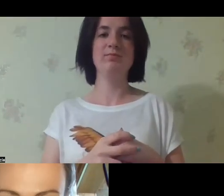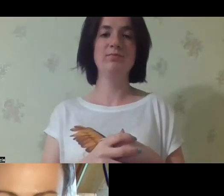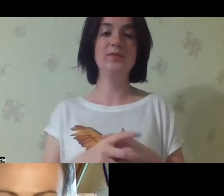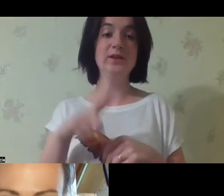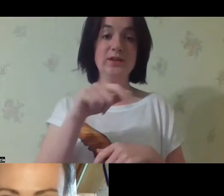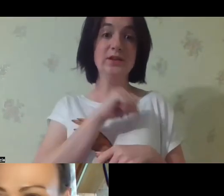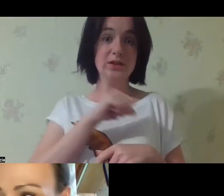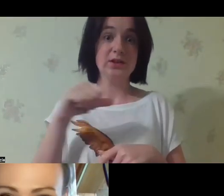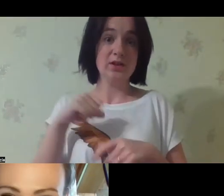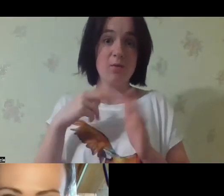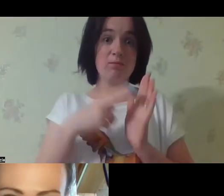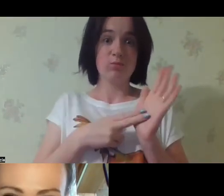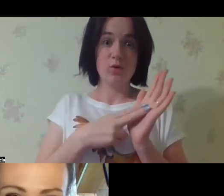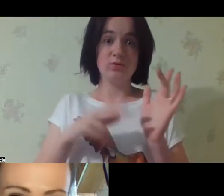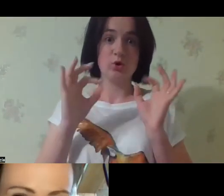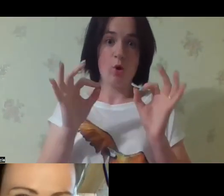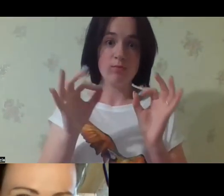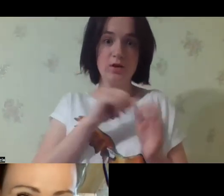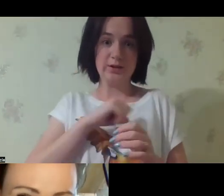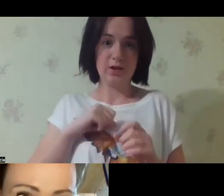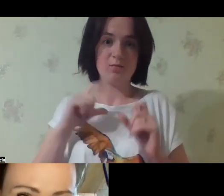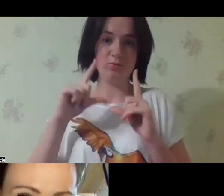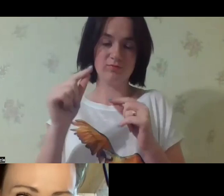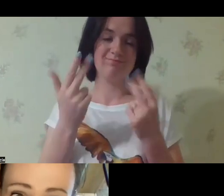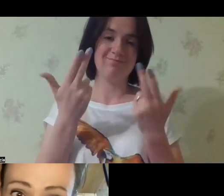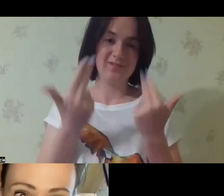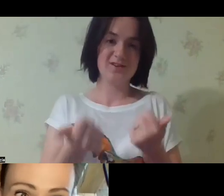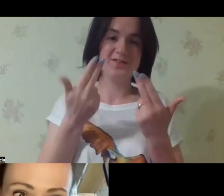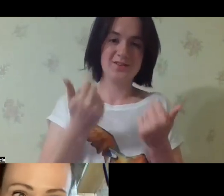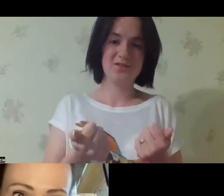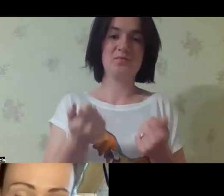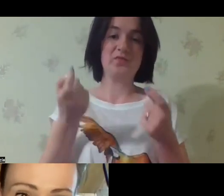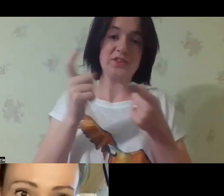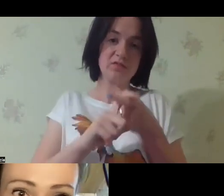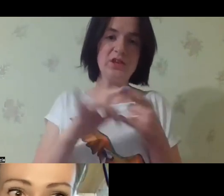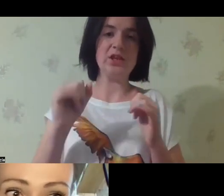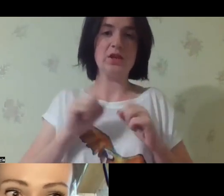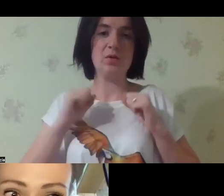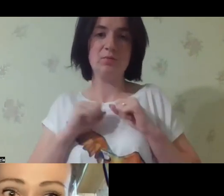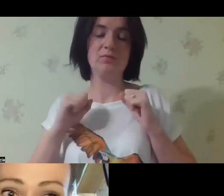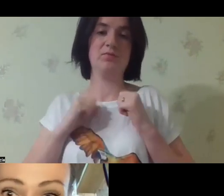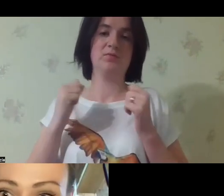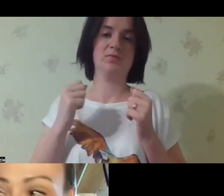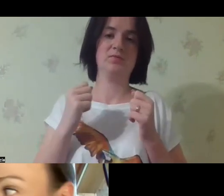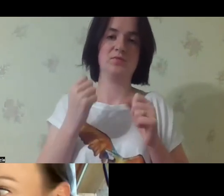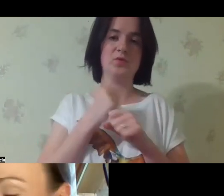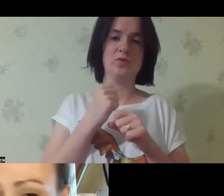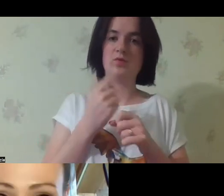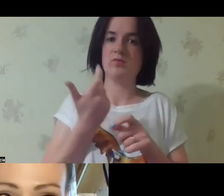the wedding parties. And now you are traveling on the train by yourself, right? And joining Zulman.